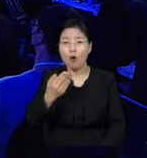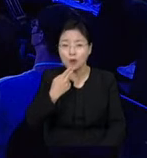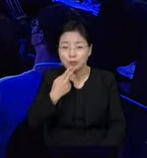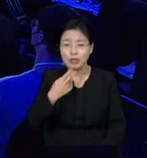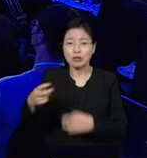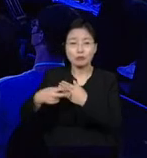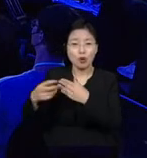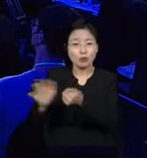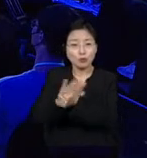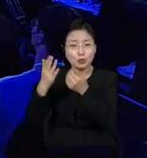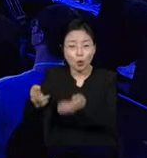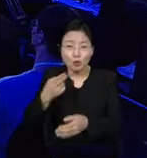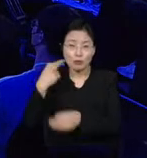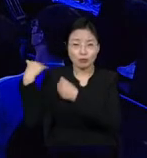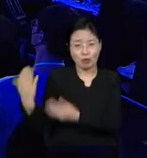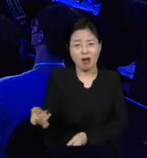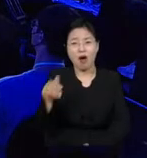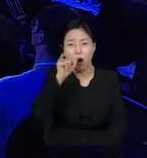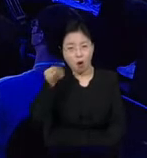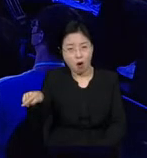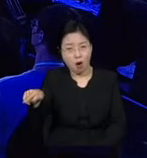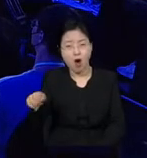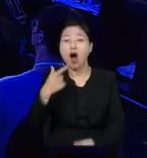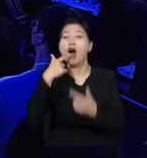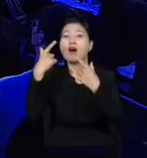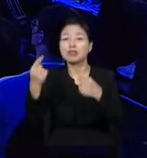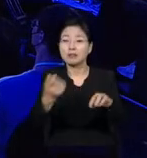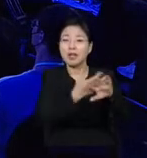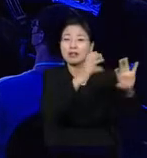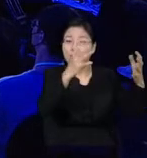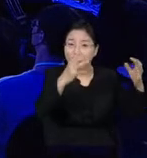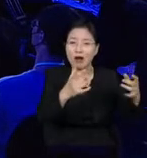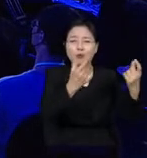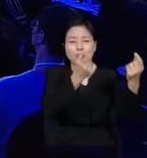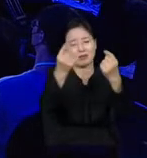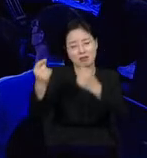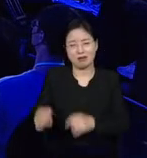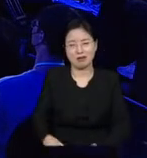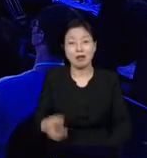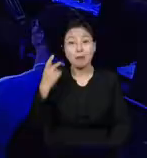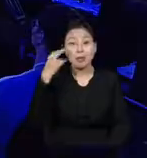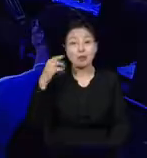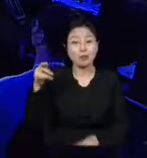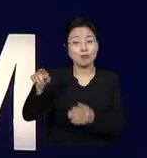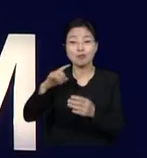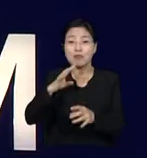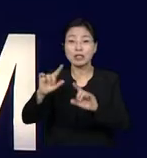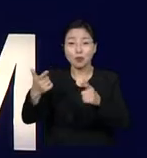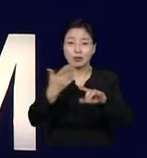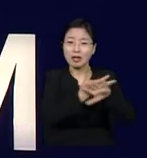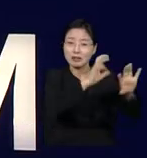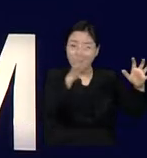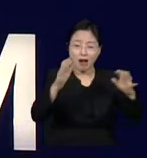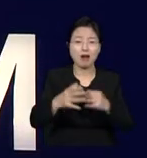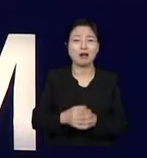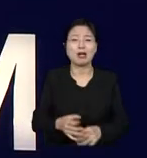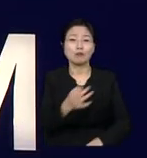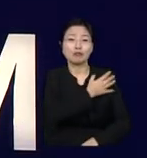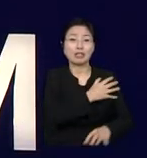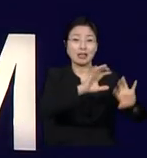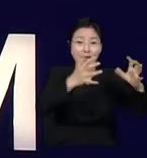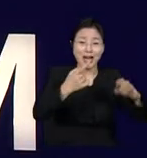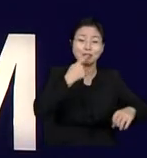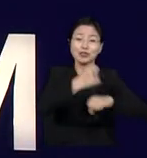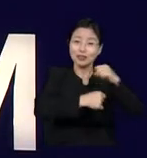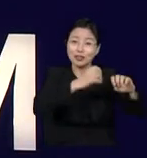same can be said for many other countries than the U.S. Americans, most of whom are said to be a democracy. But what about my democratic